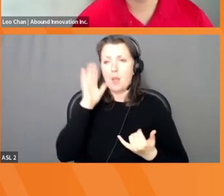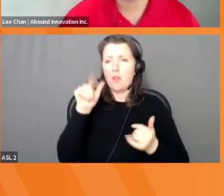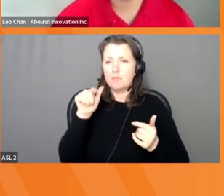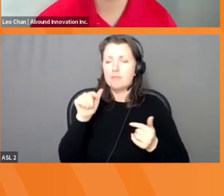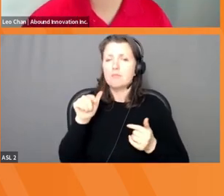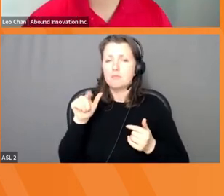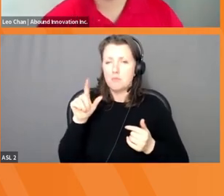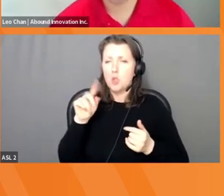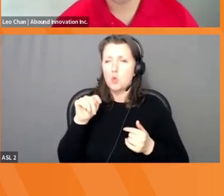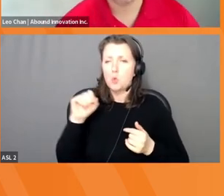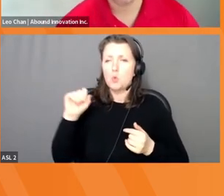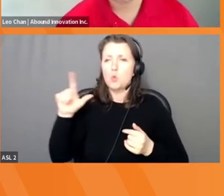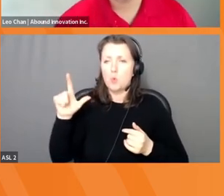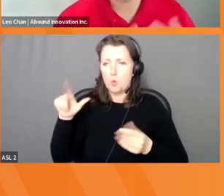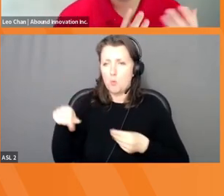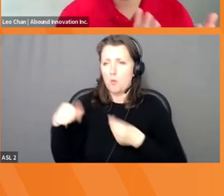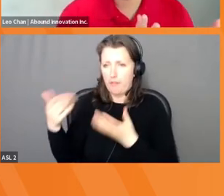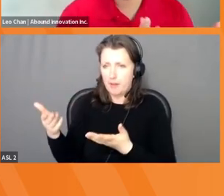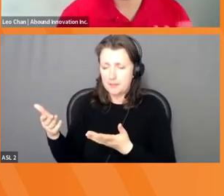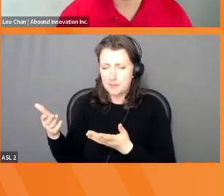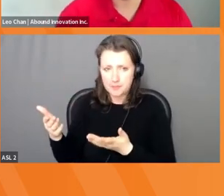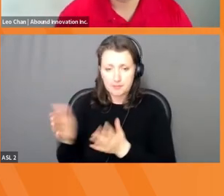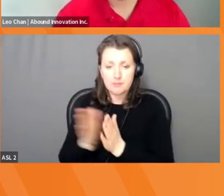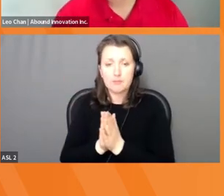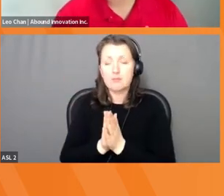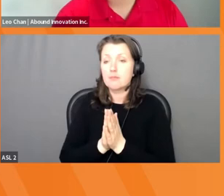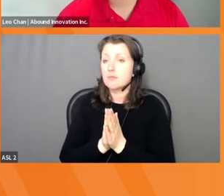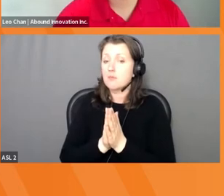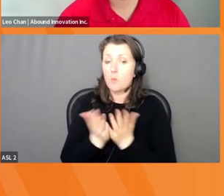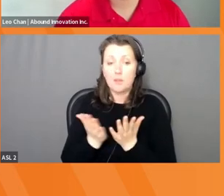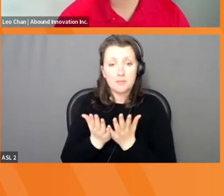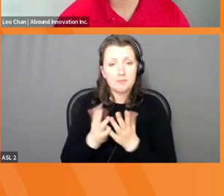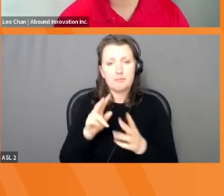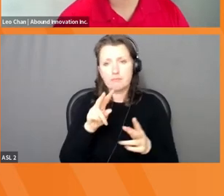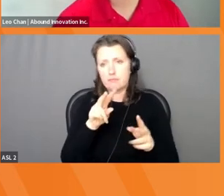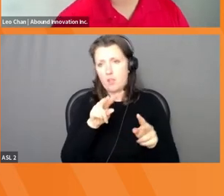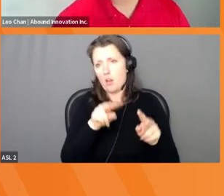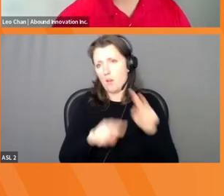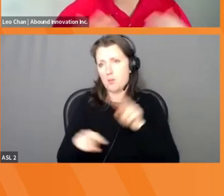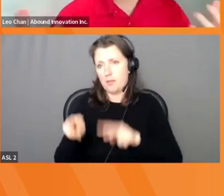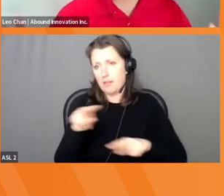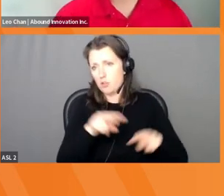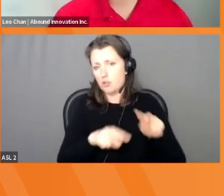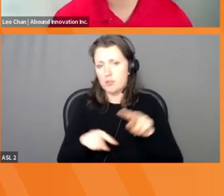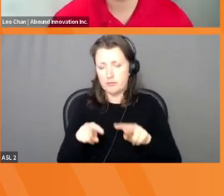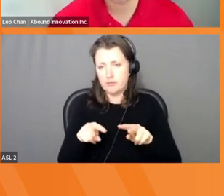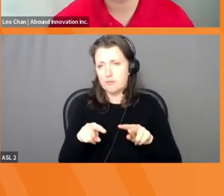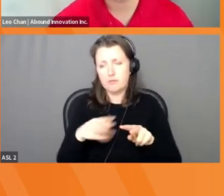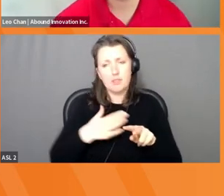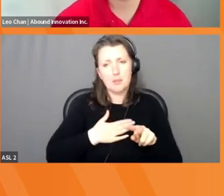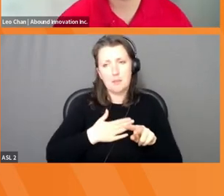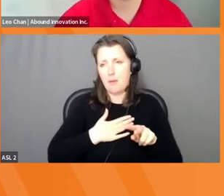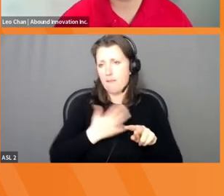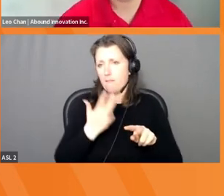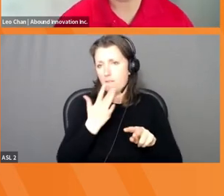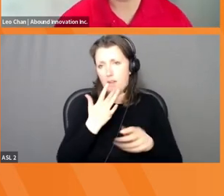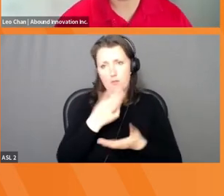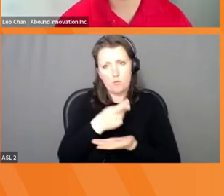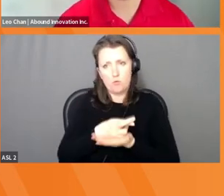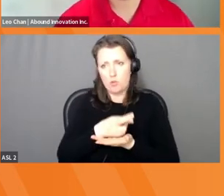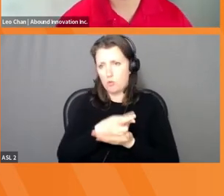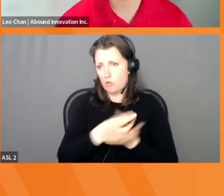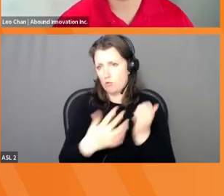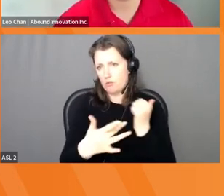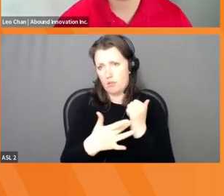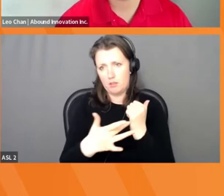friendly to the observers in the room. It's it's observation. Observation is one of my most favorite research techniques, because anybody